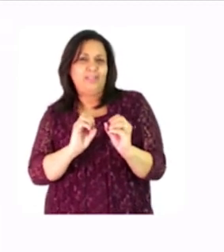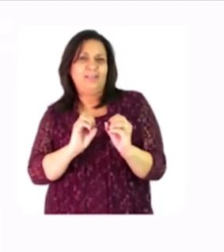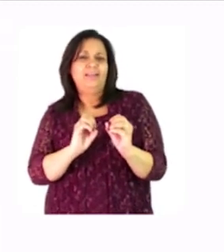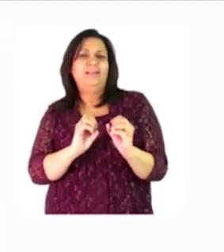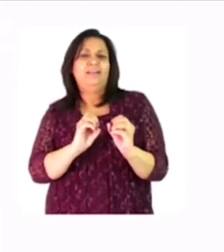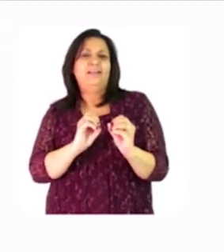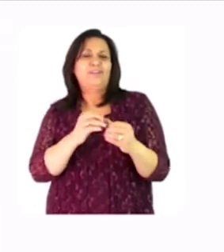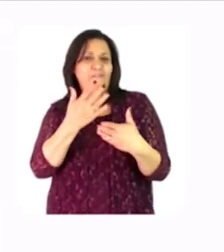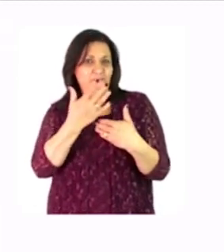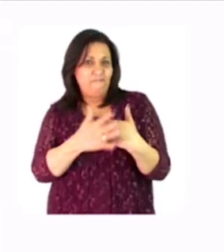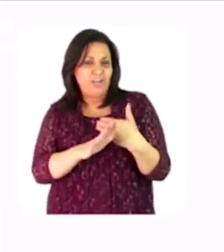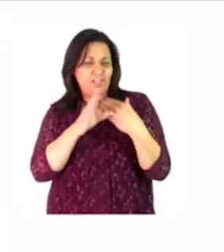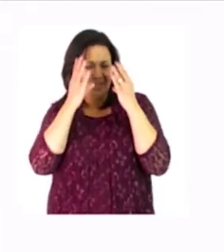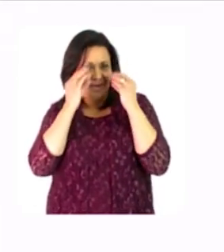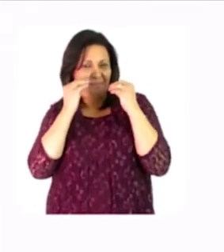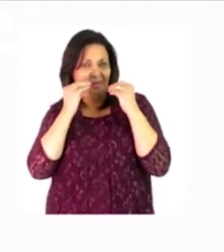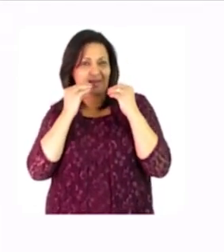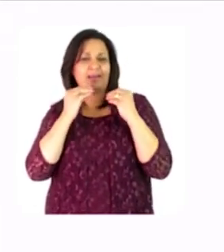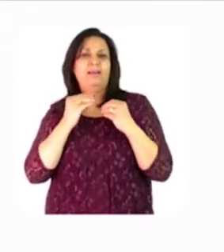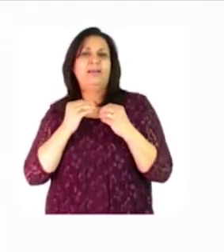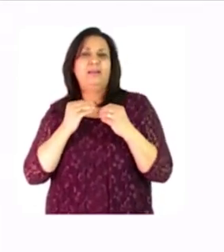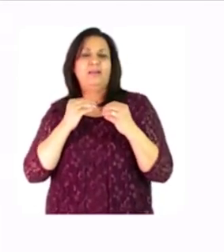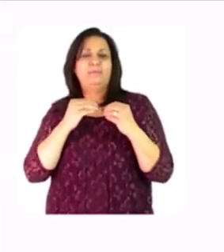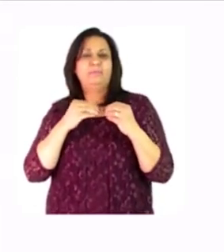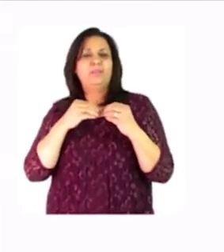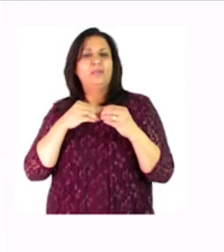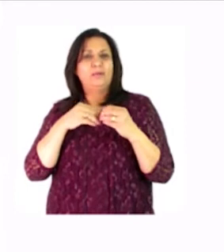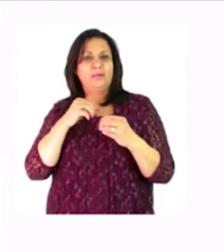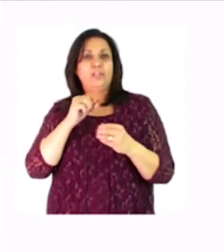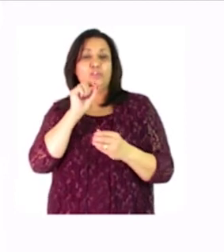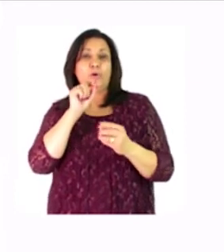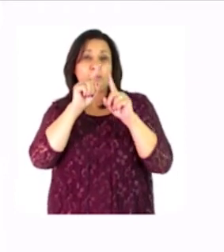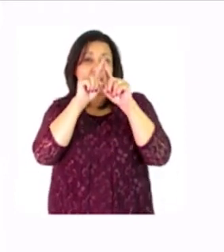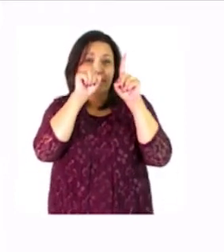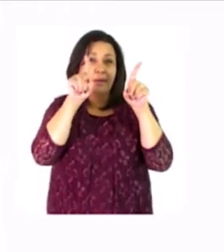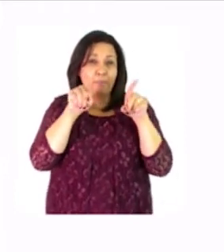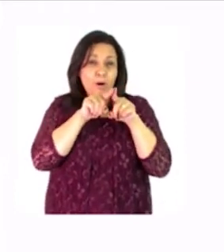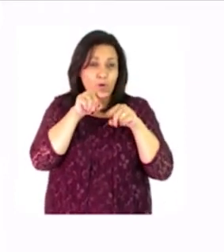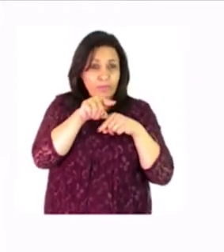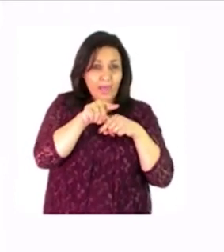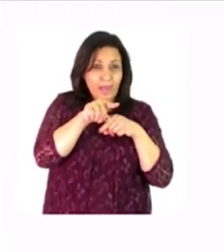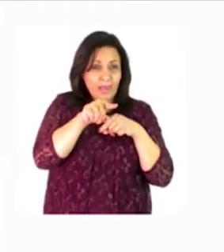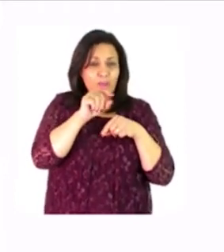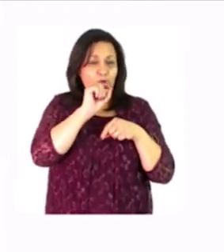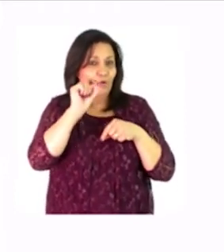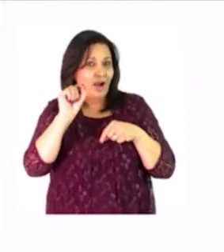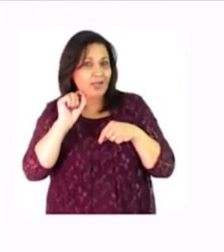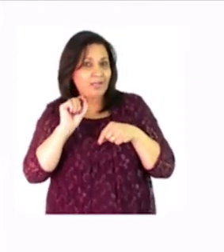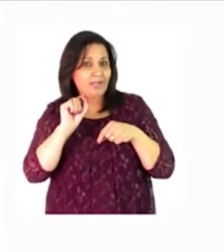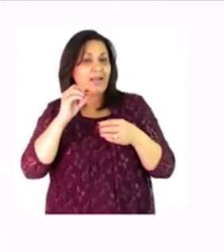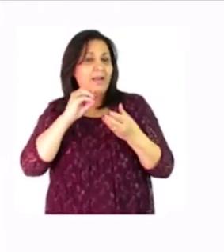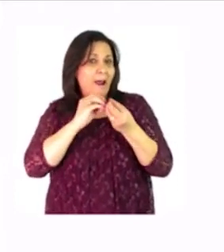is picture number one so you need to write one in the little box just